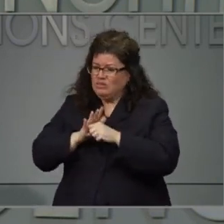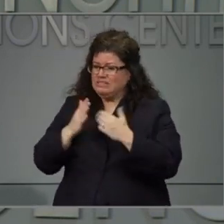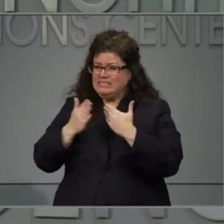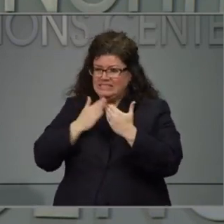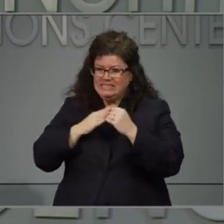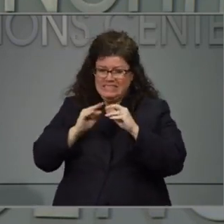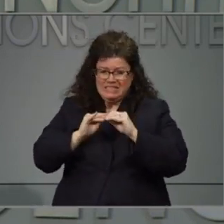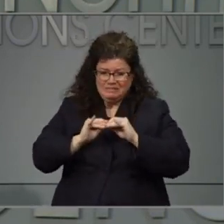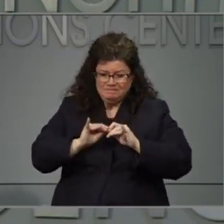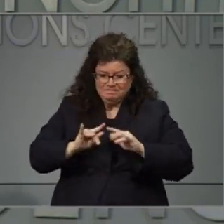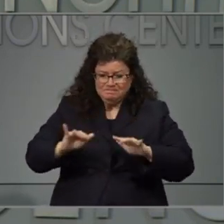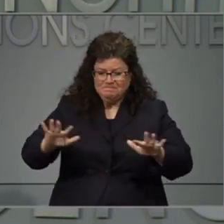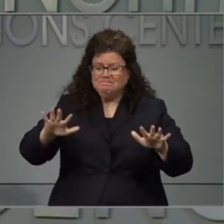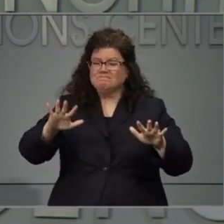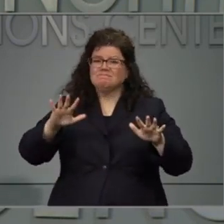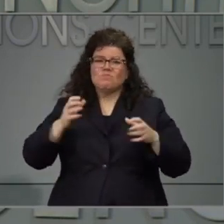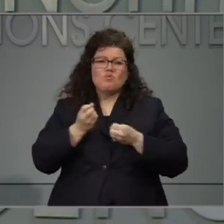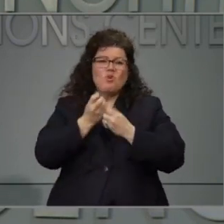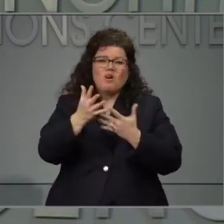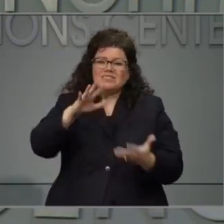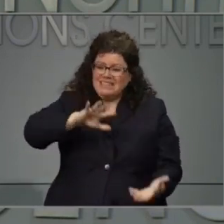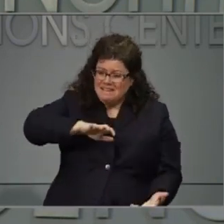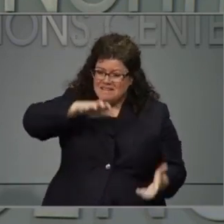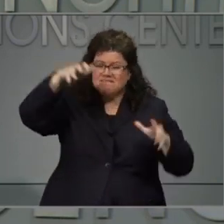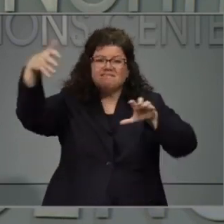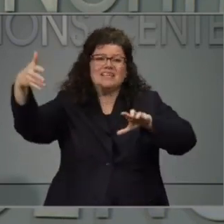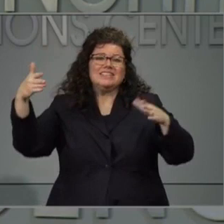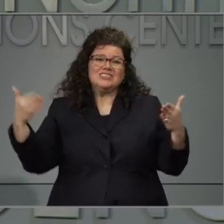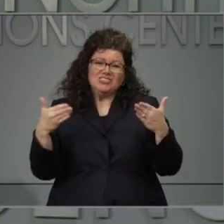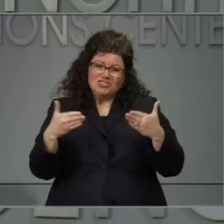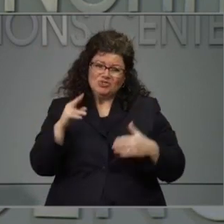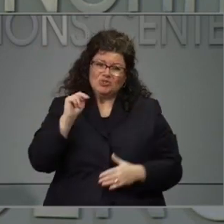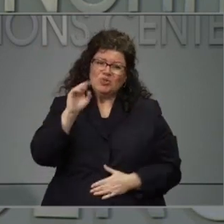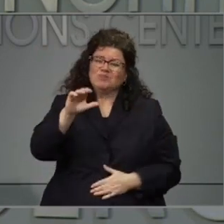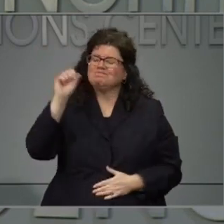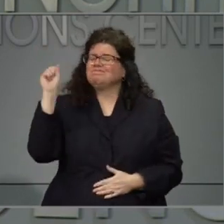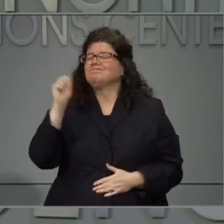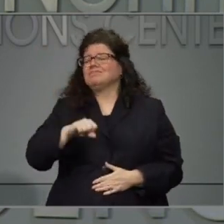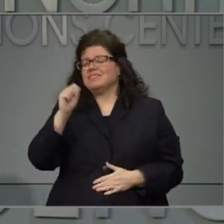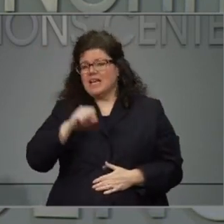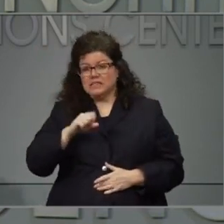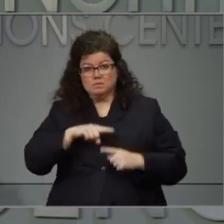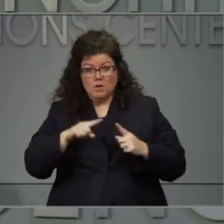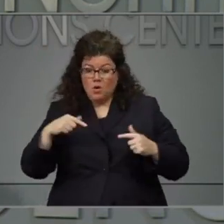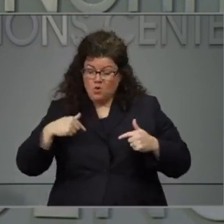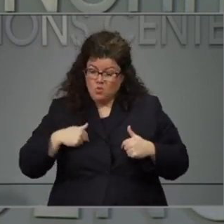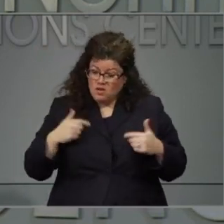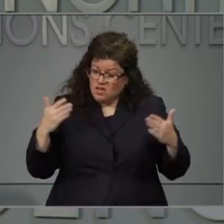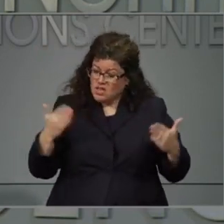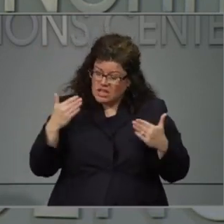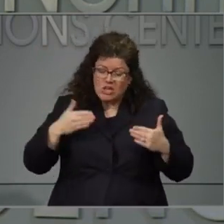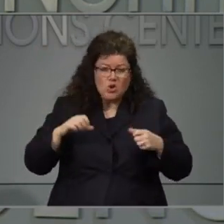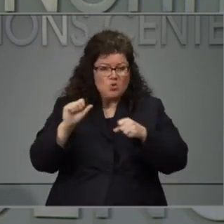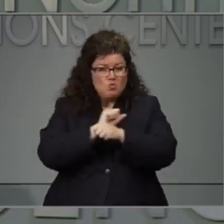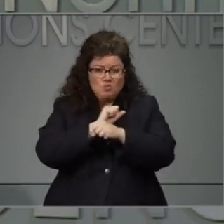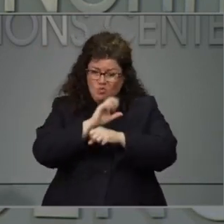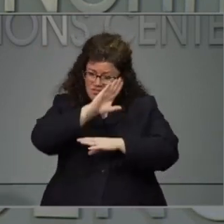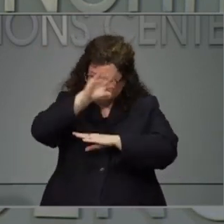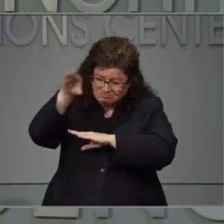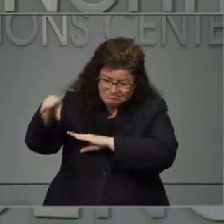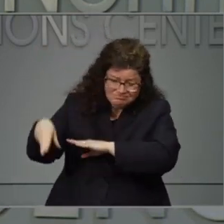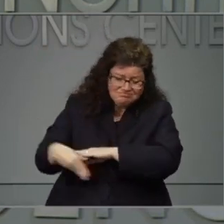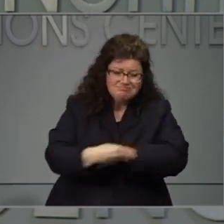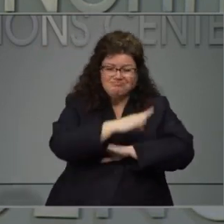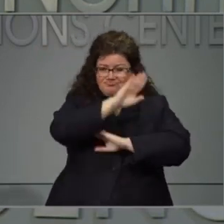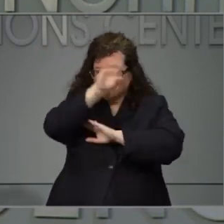caused, and they need to know that we're going to be working night and day to make the very best decisions